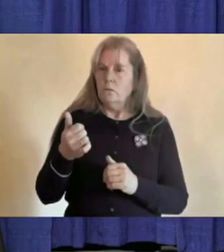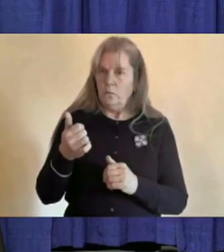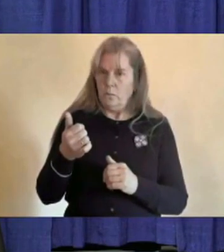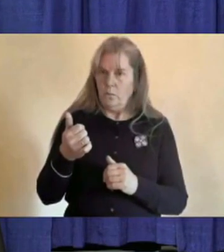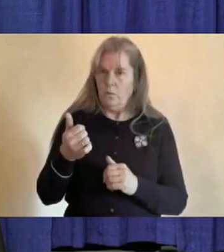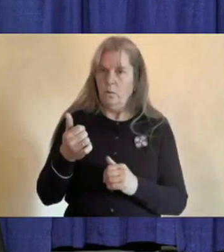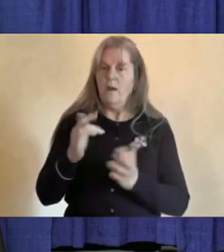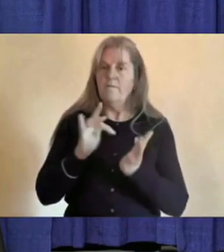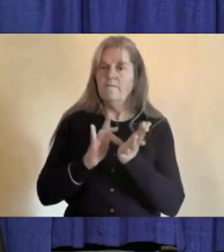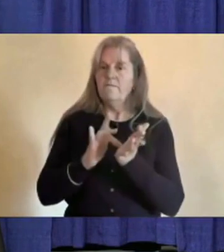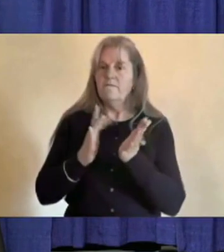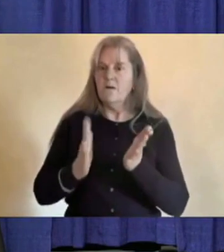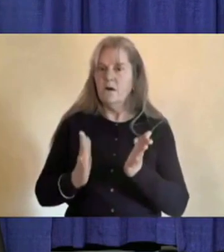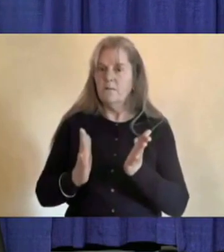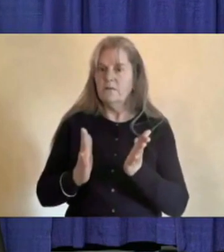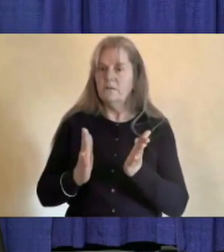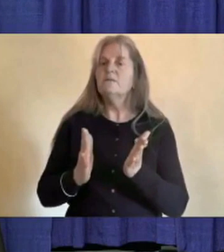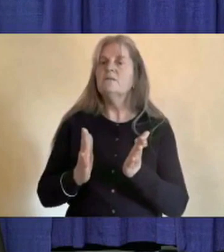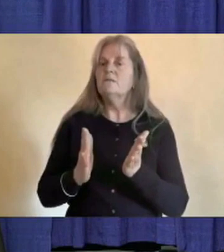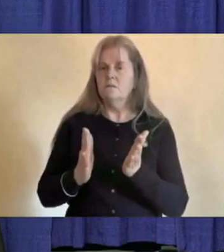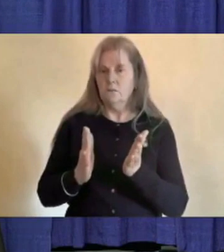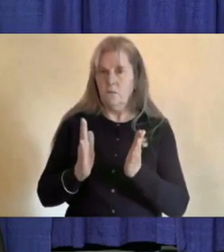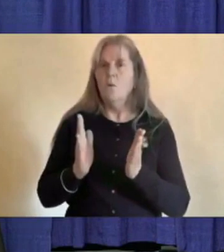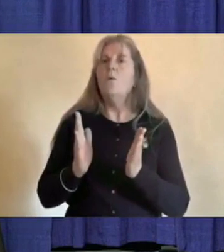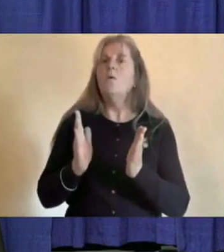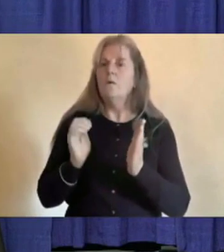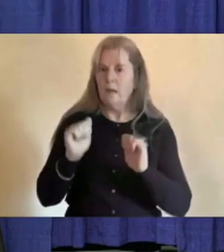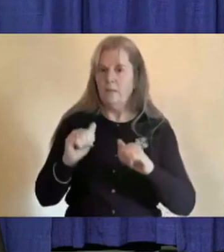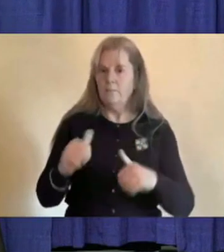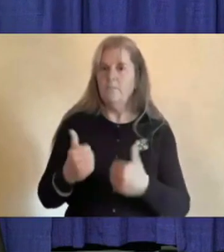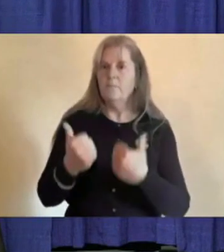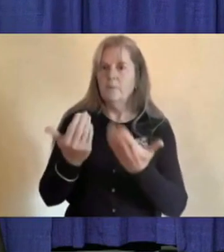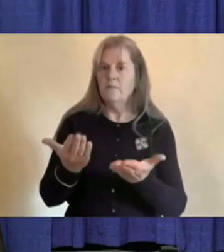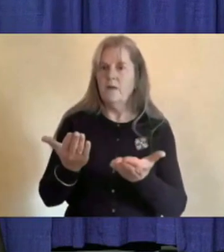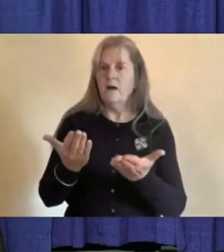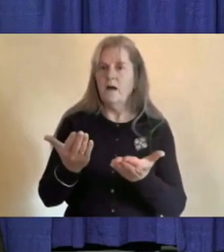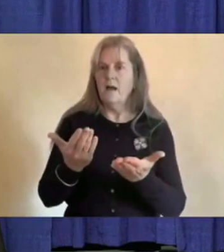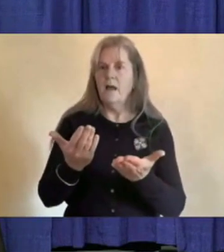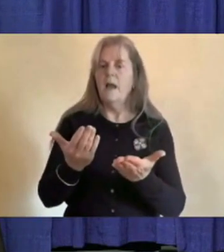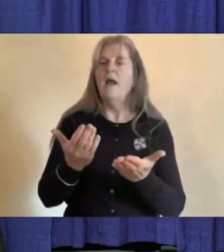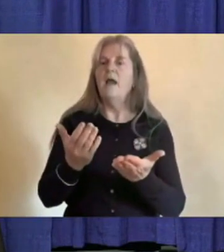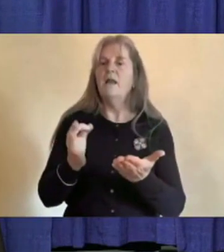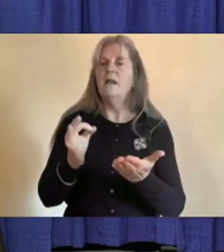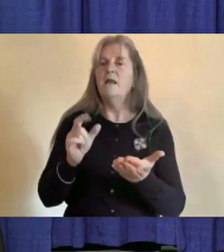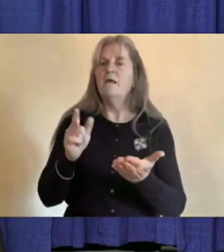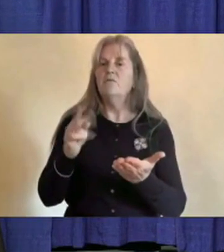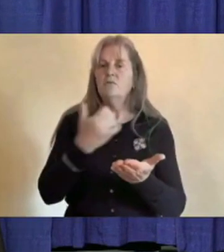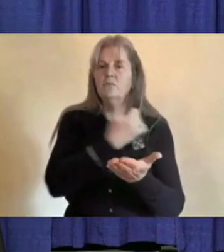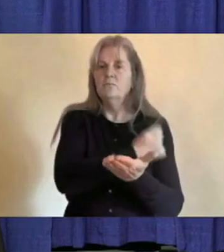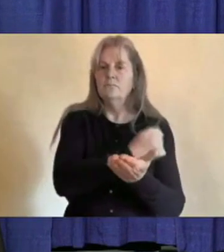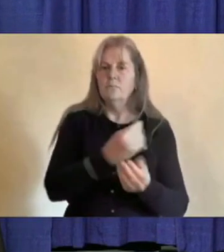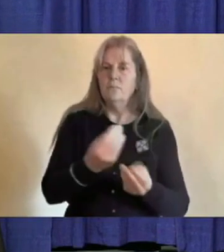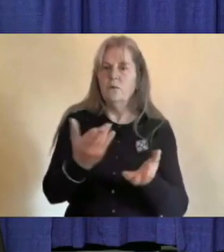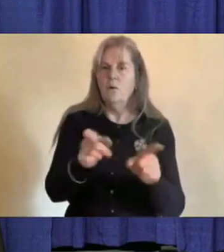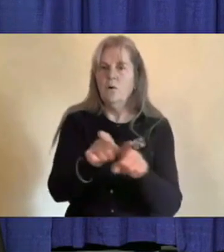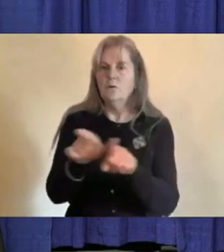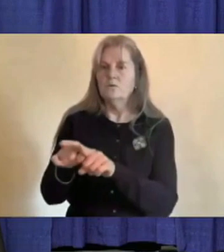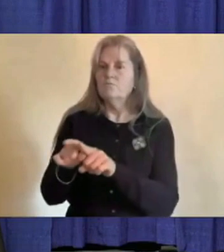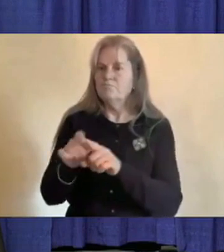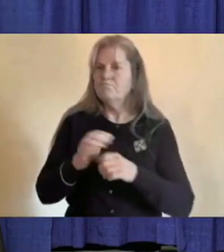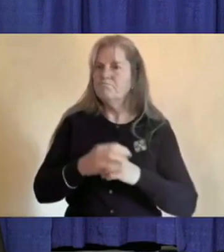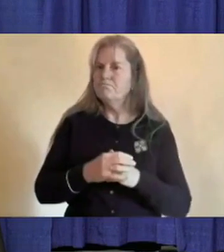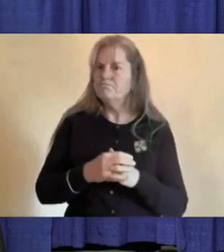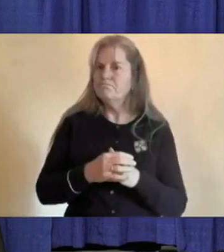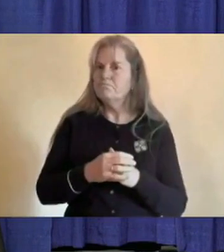deliver vaccines as an added component, an added way for people to get influenza vaccine. So, more